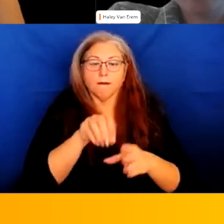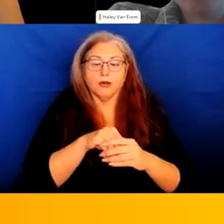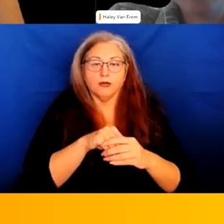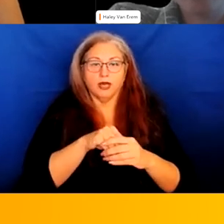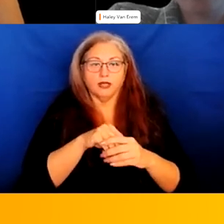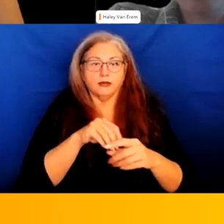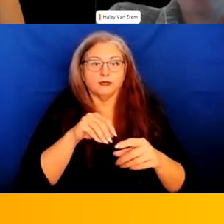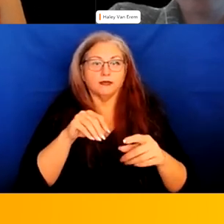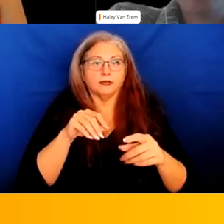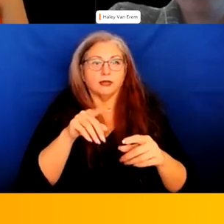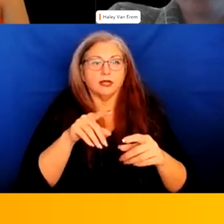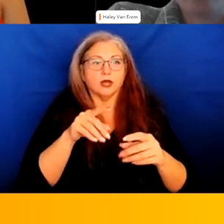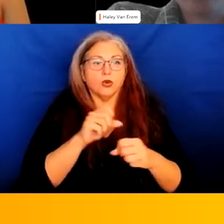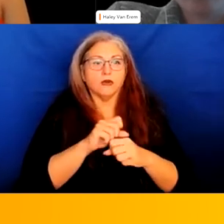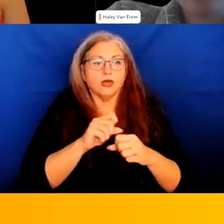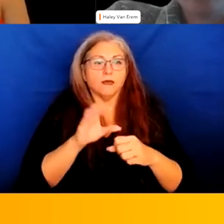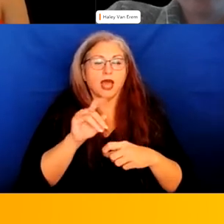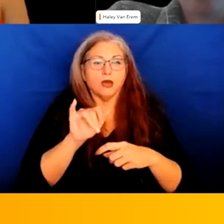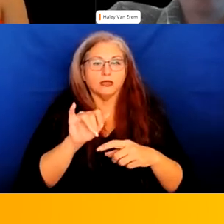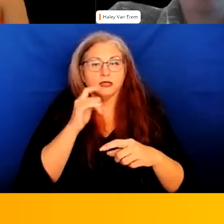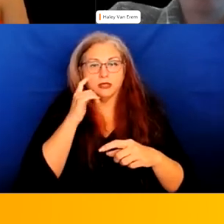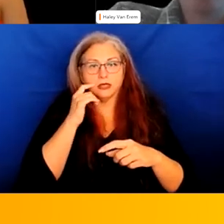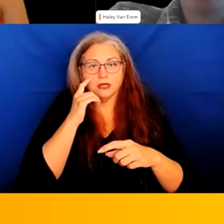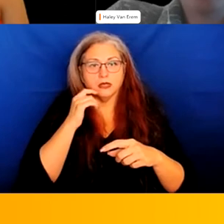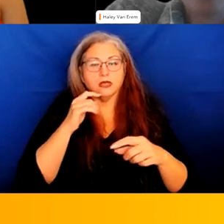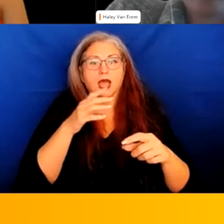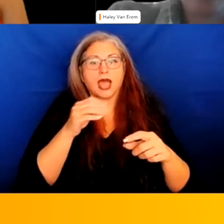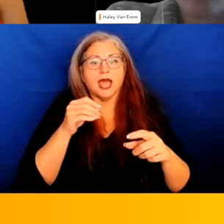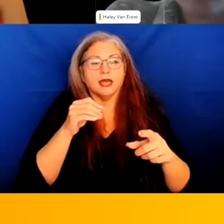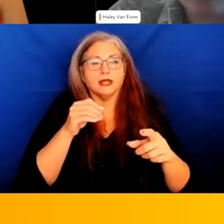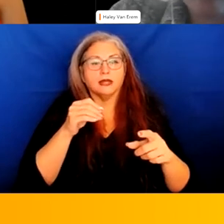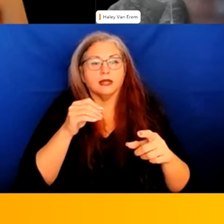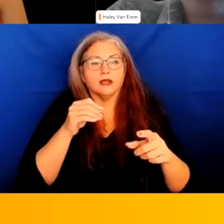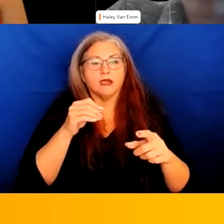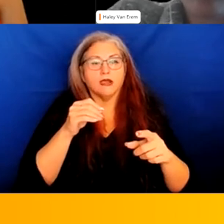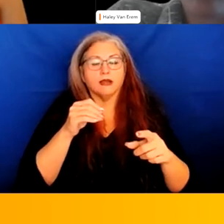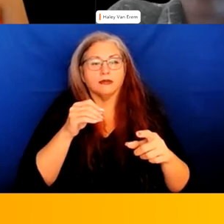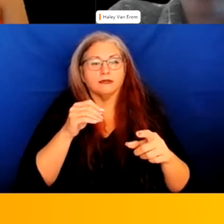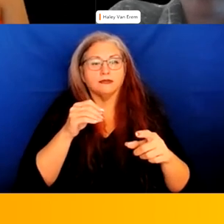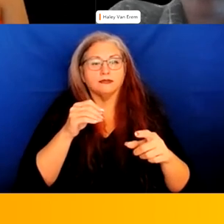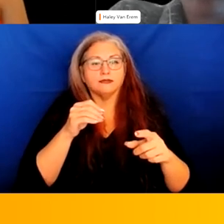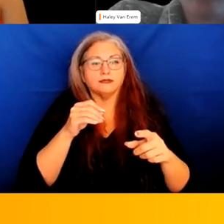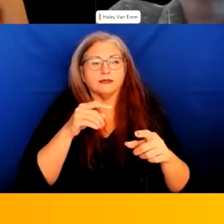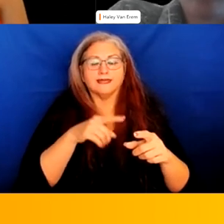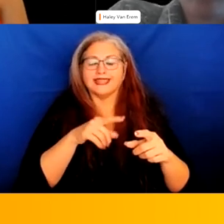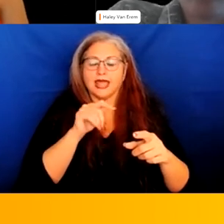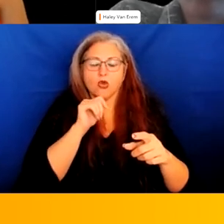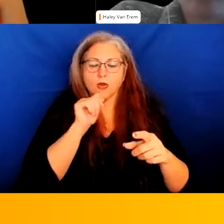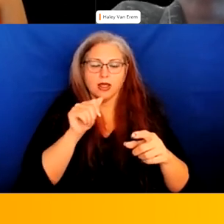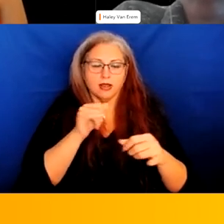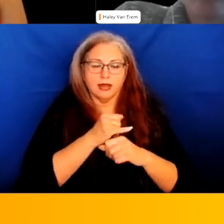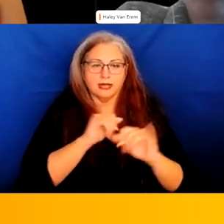so they're part of they're protected by the county union um and they're not you know an independent